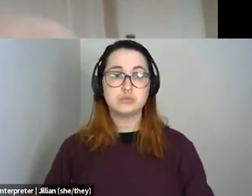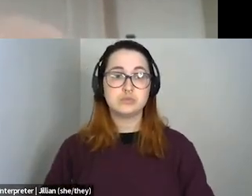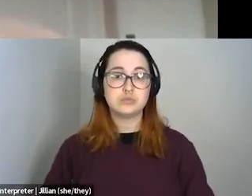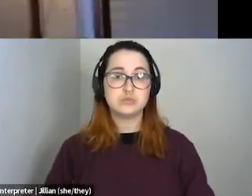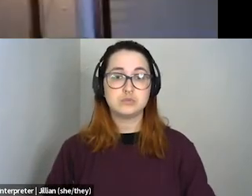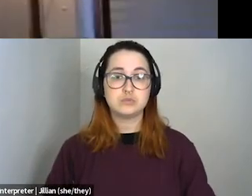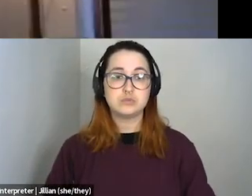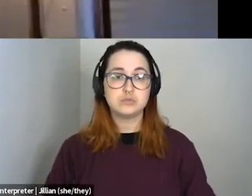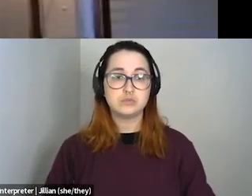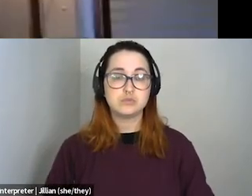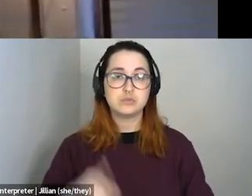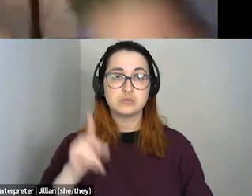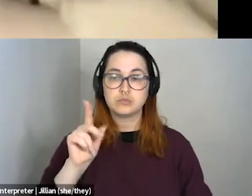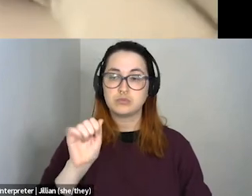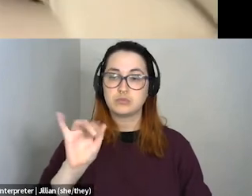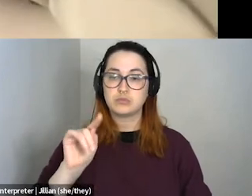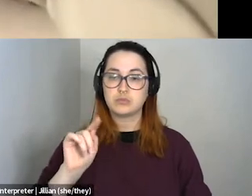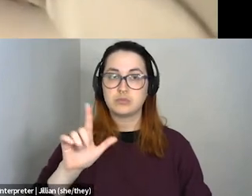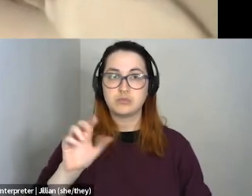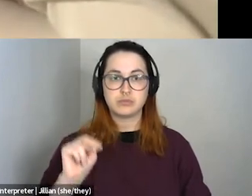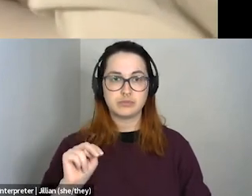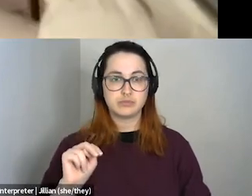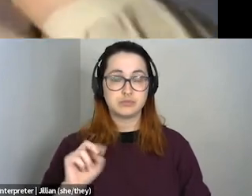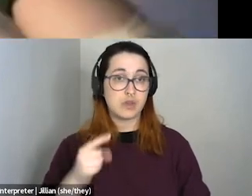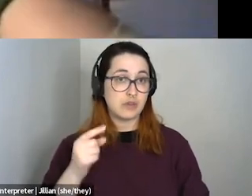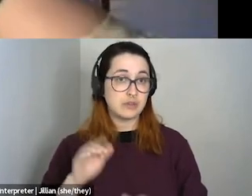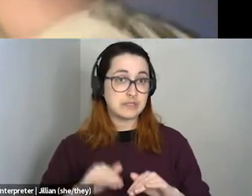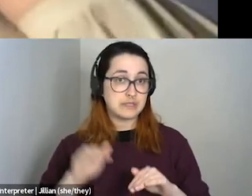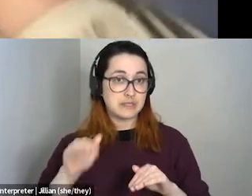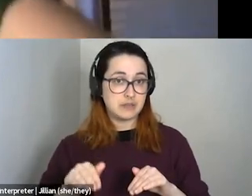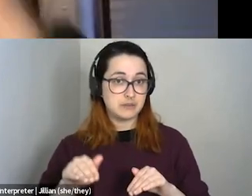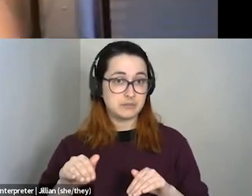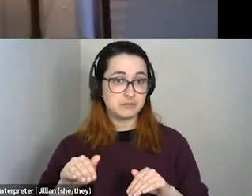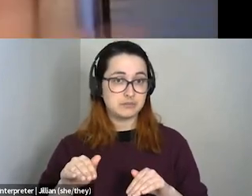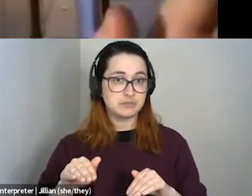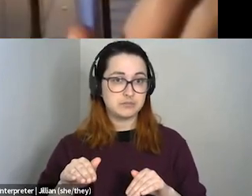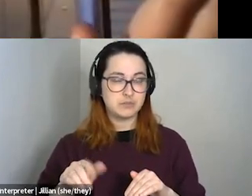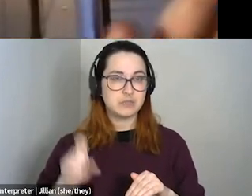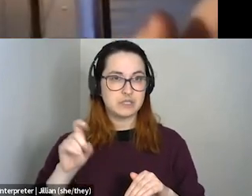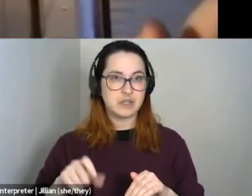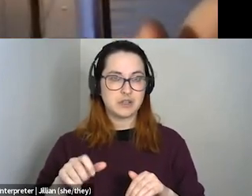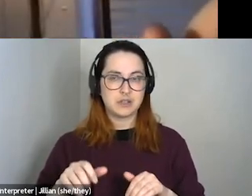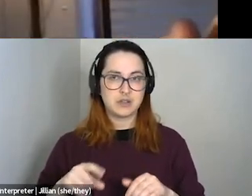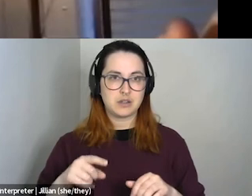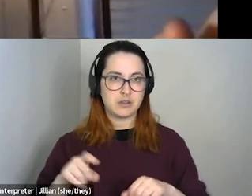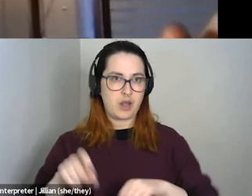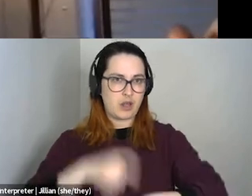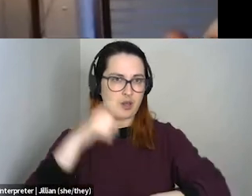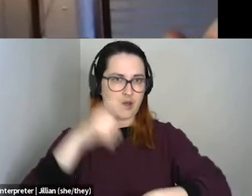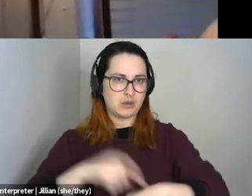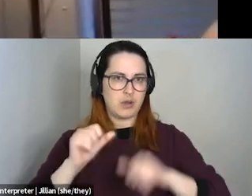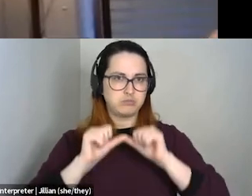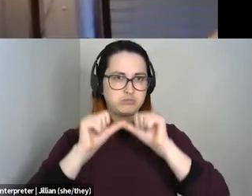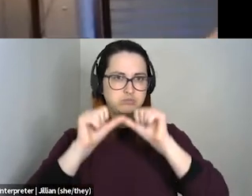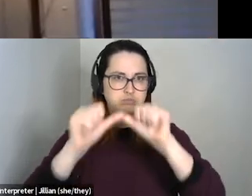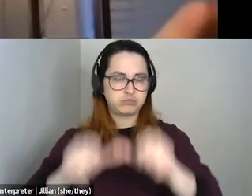Um, I think one of the first steps is creating more like permanent solutions rather than, um,